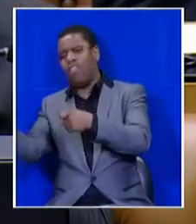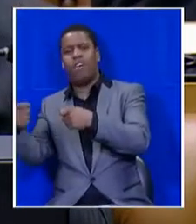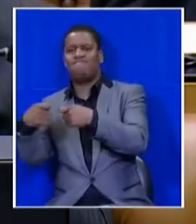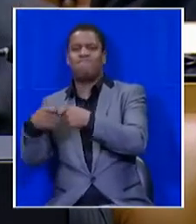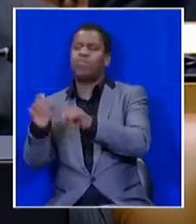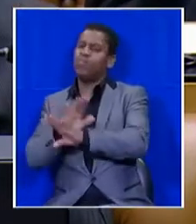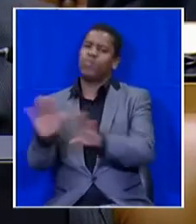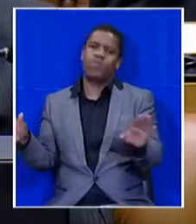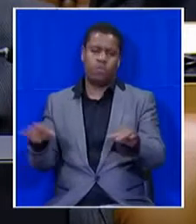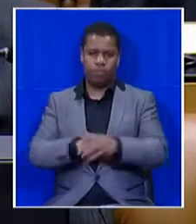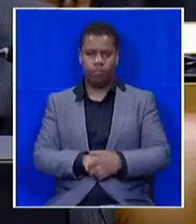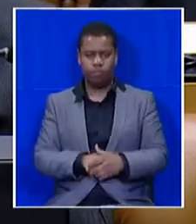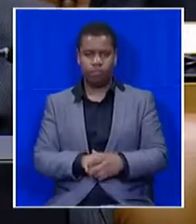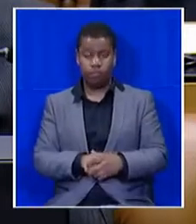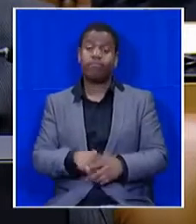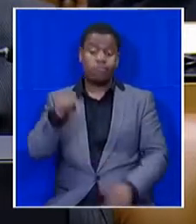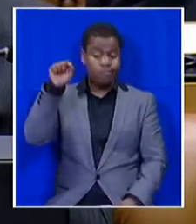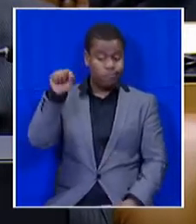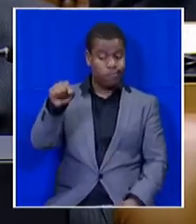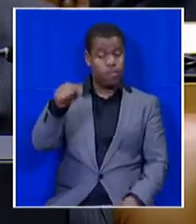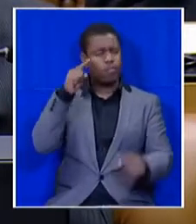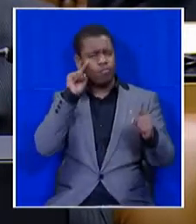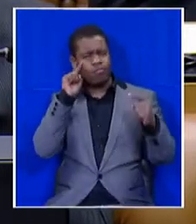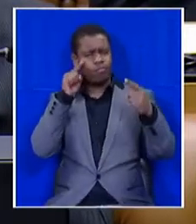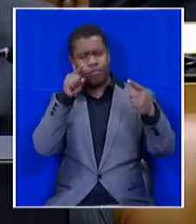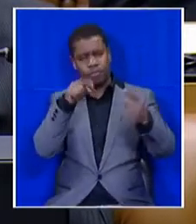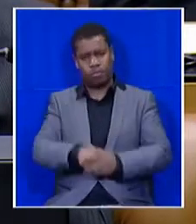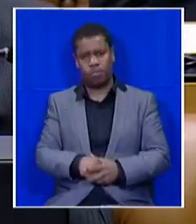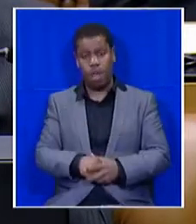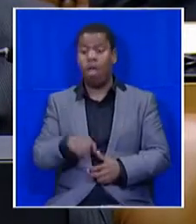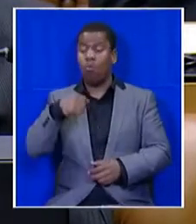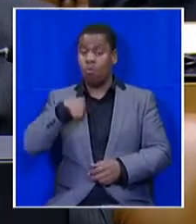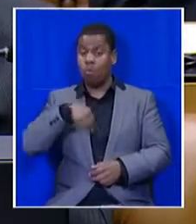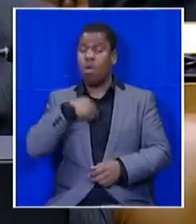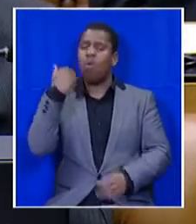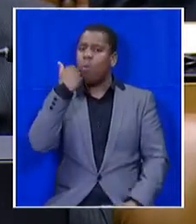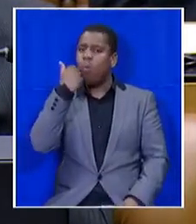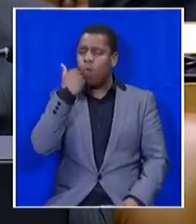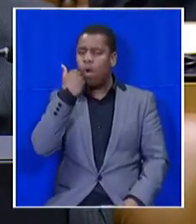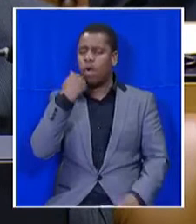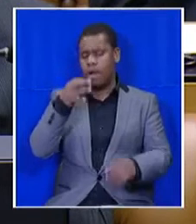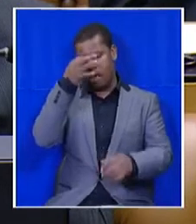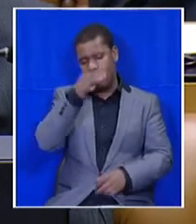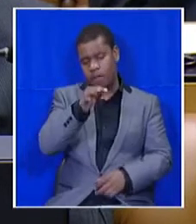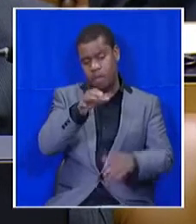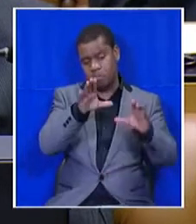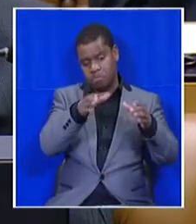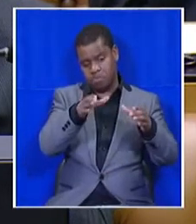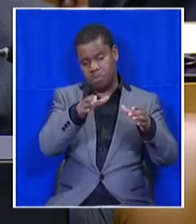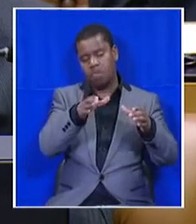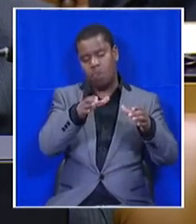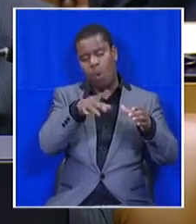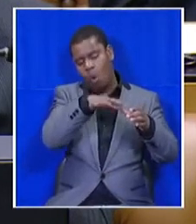entity of government. So that is our objective, and we would like to see government entities functioning